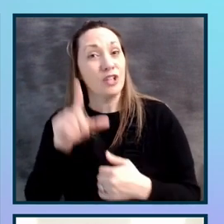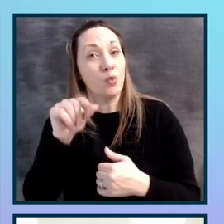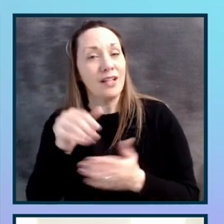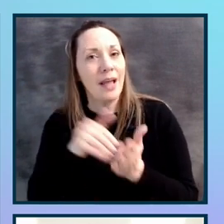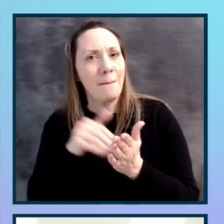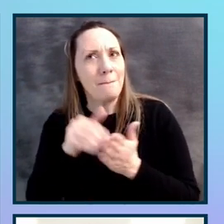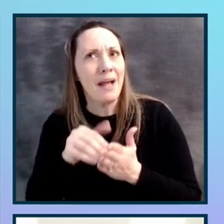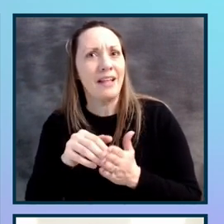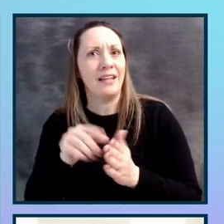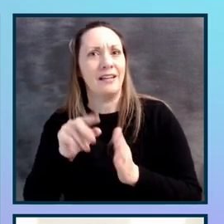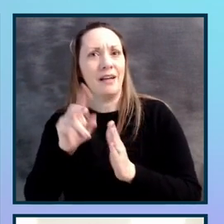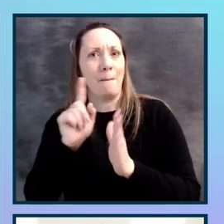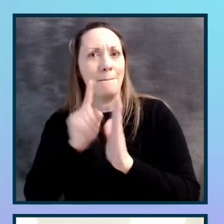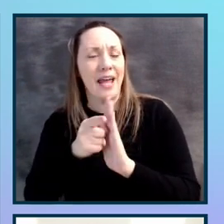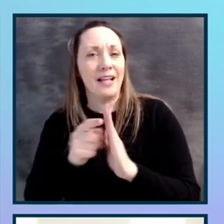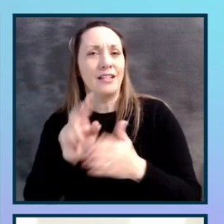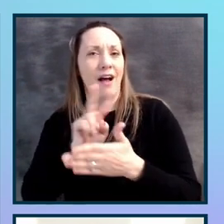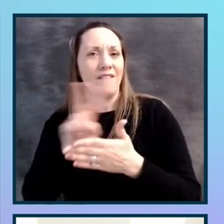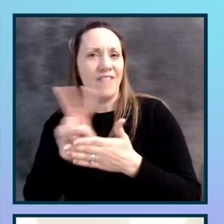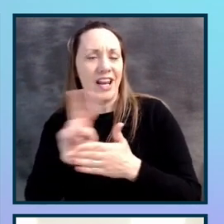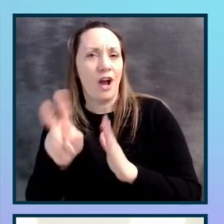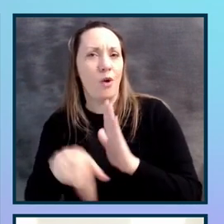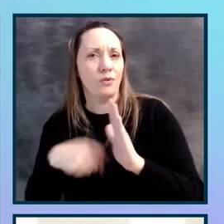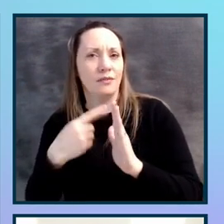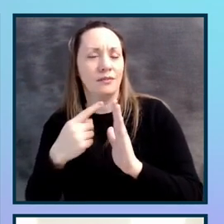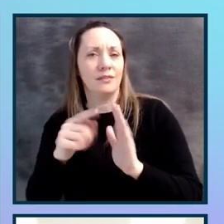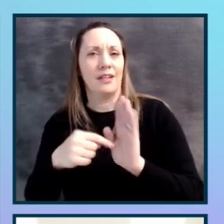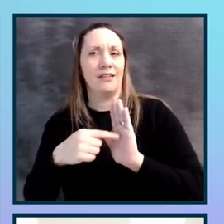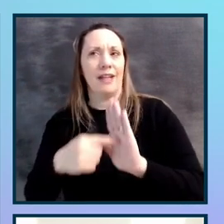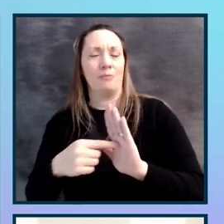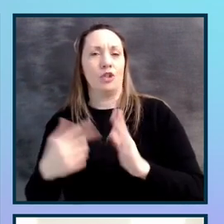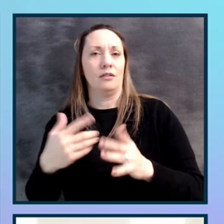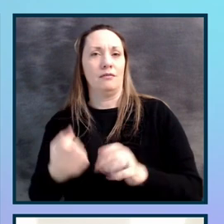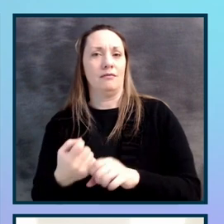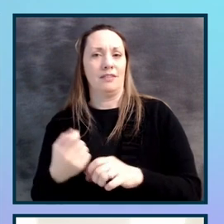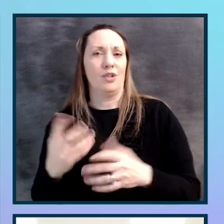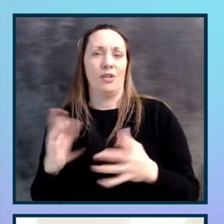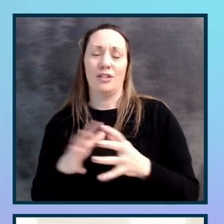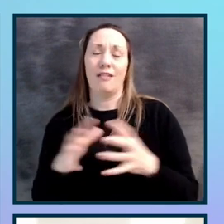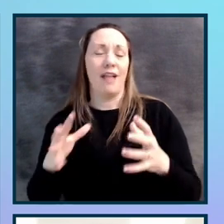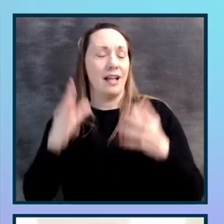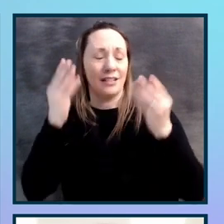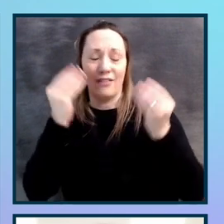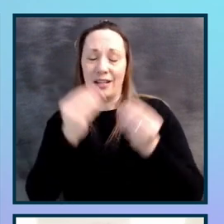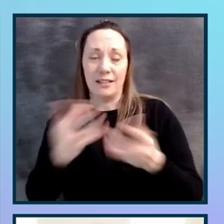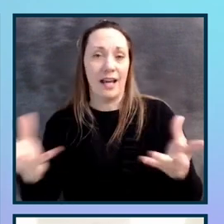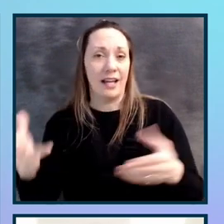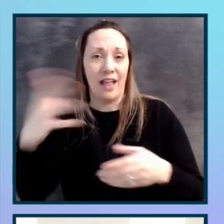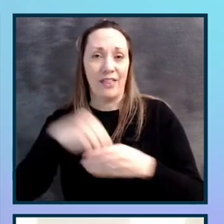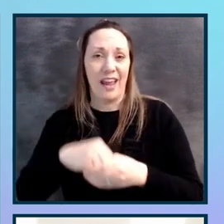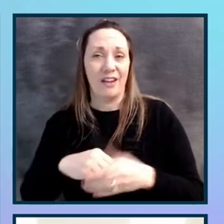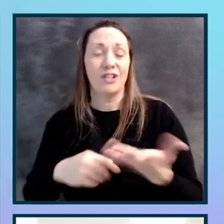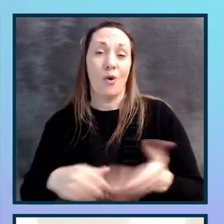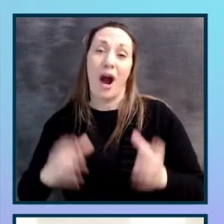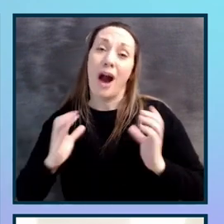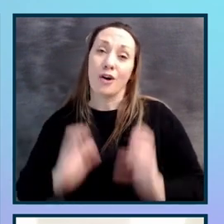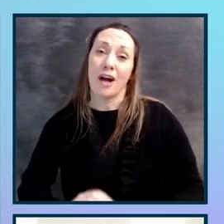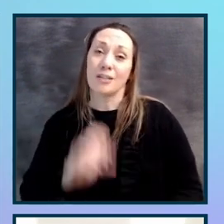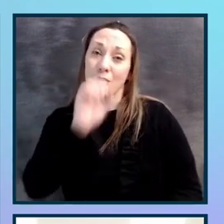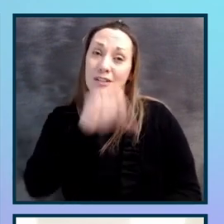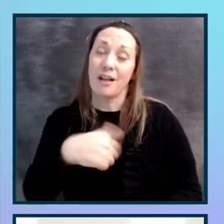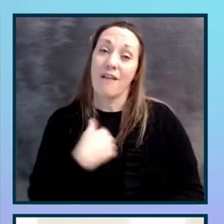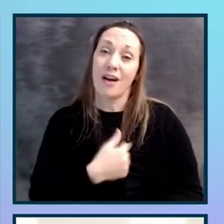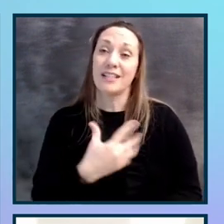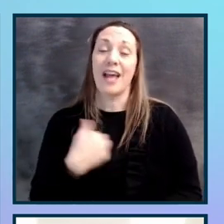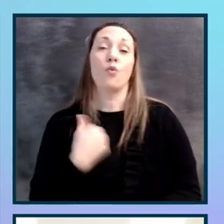videos captured in 2020. So lots of real insight there. So in short, our customers love us and we love our jobs.